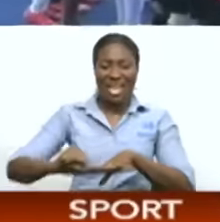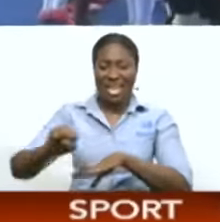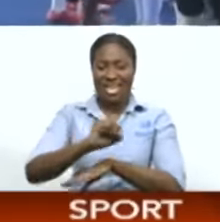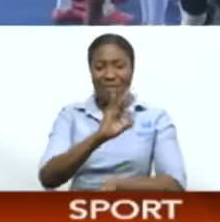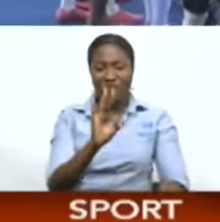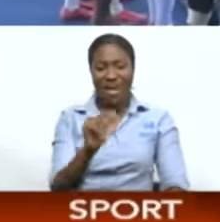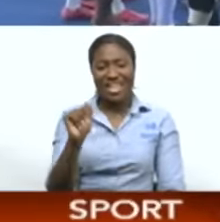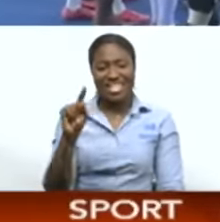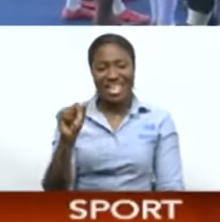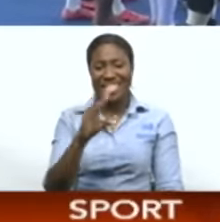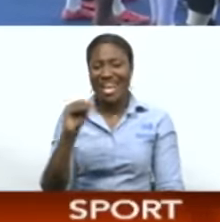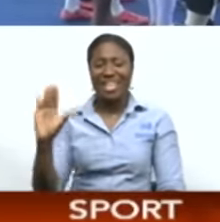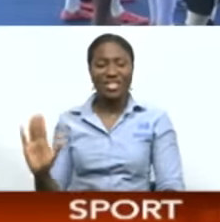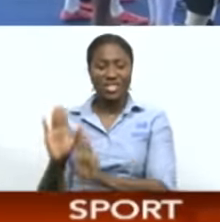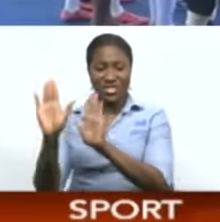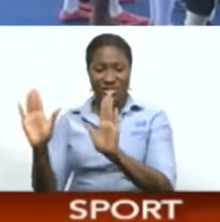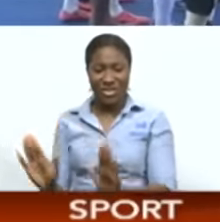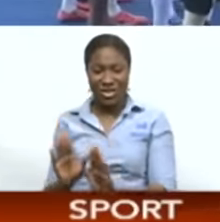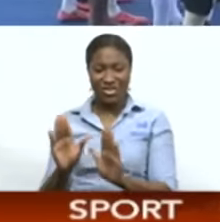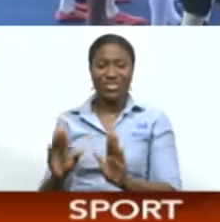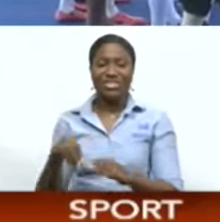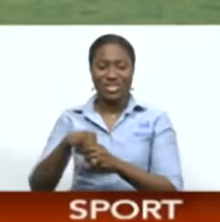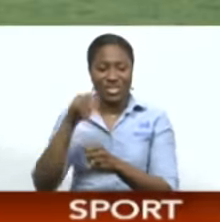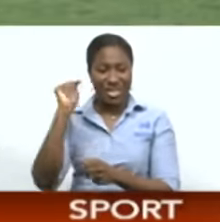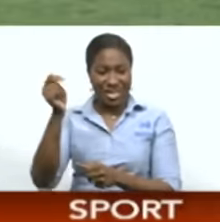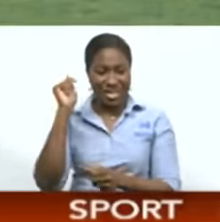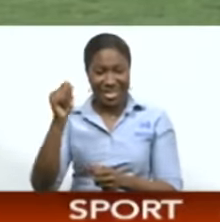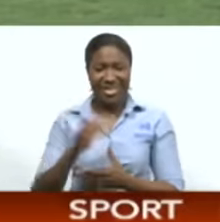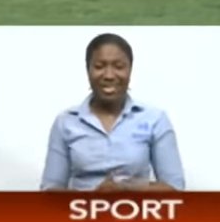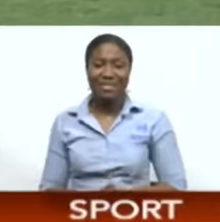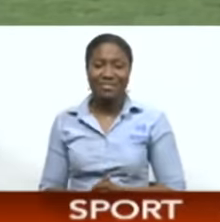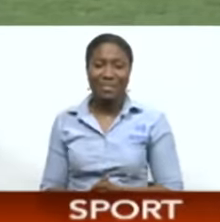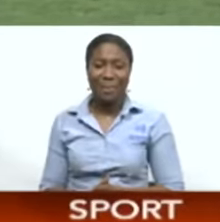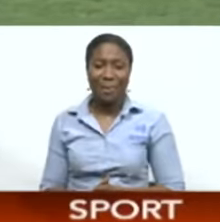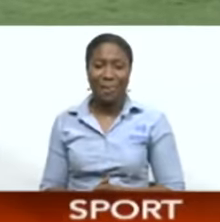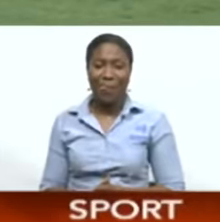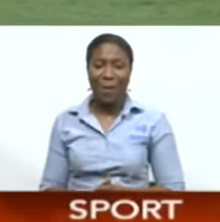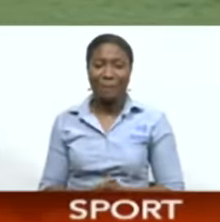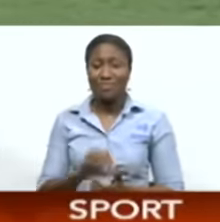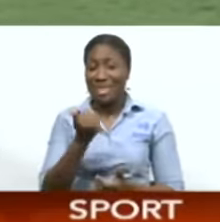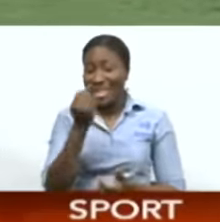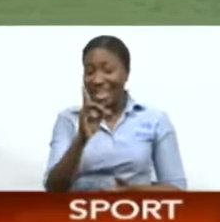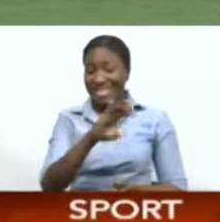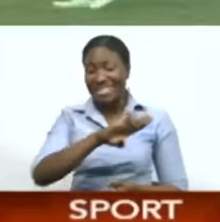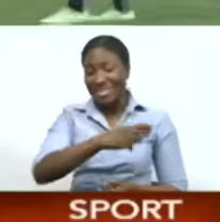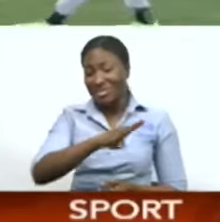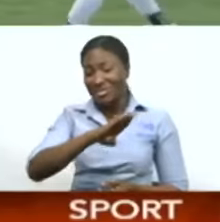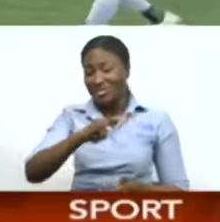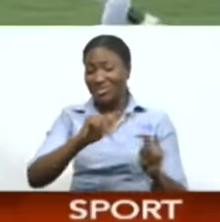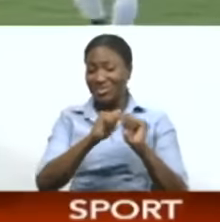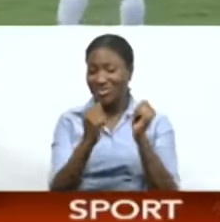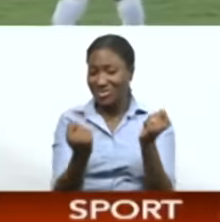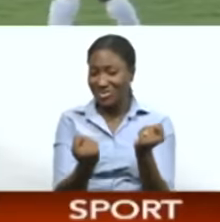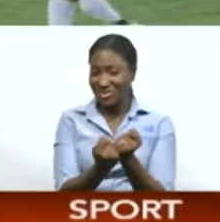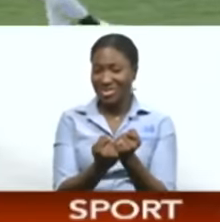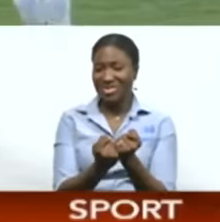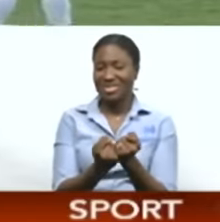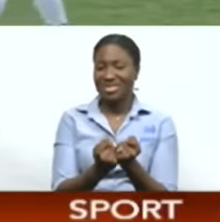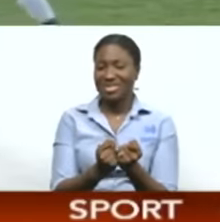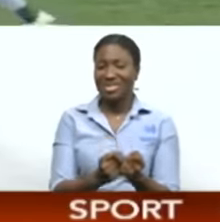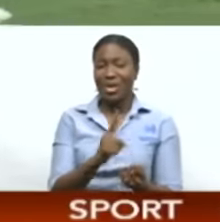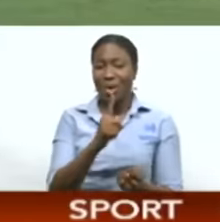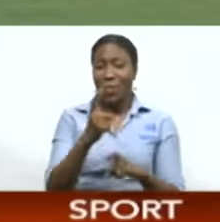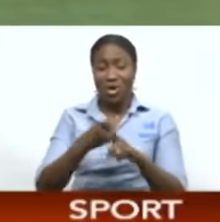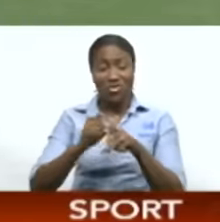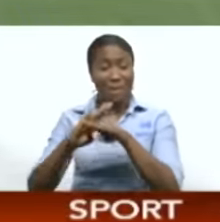Saturday and Sunday, having started at Shaw Park on Thursday. It brought together 18 teams from across two age groups, including one from